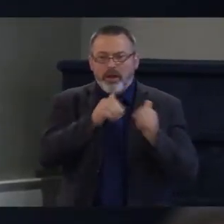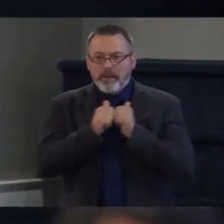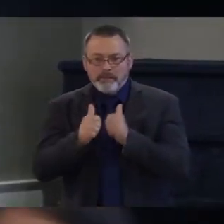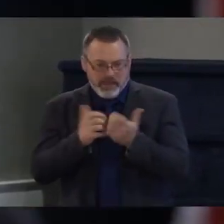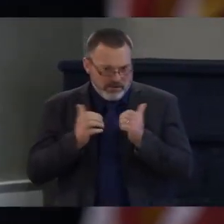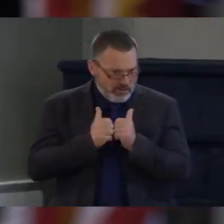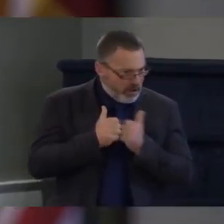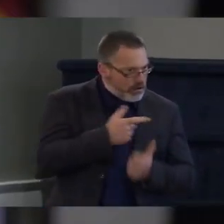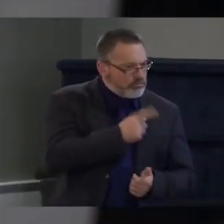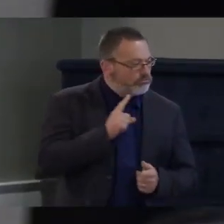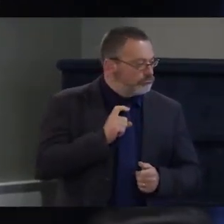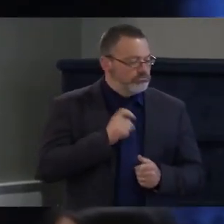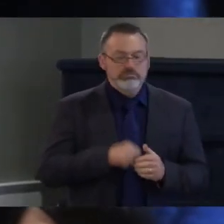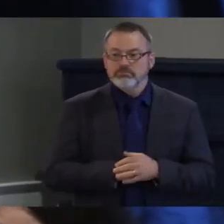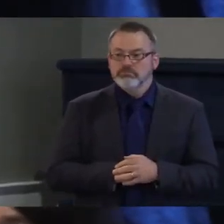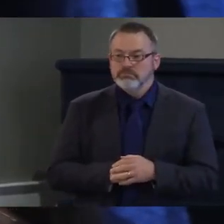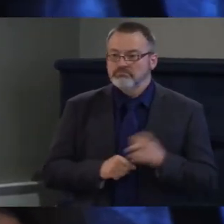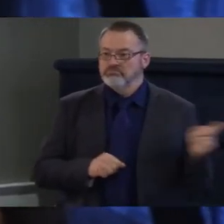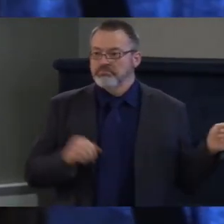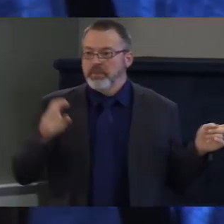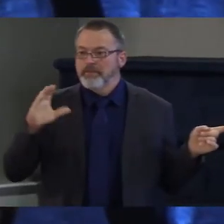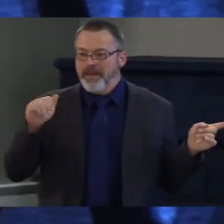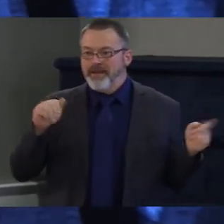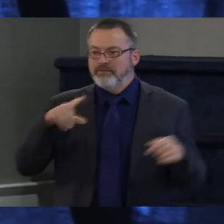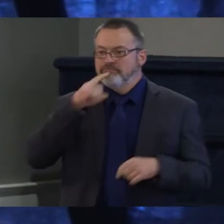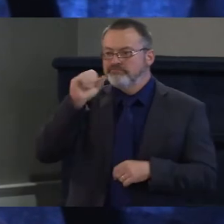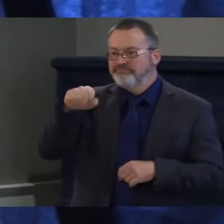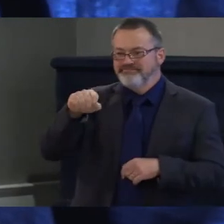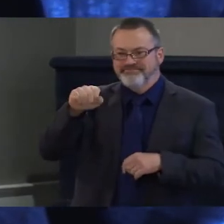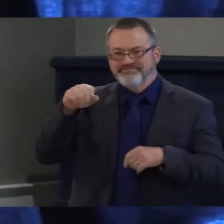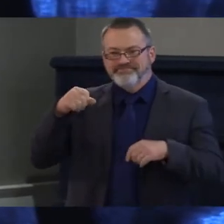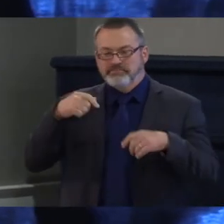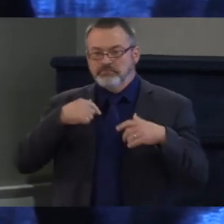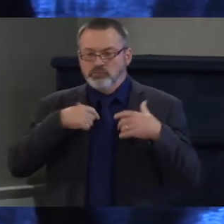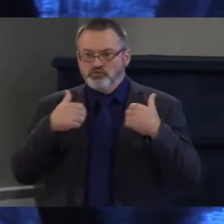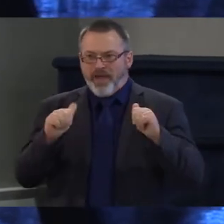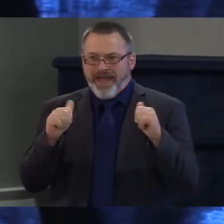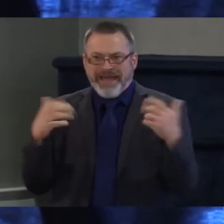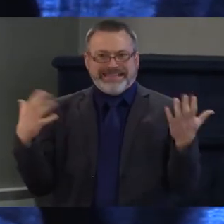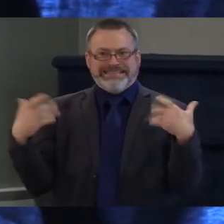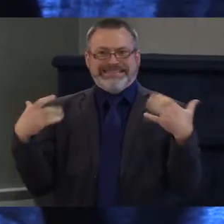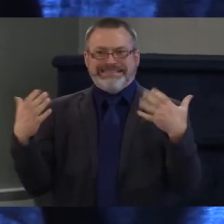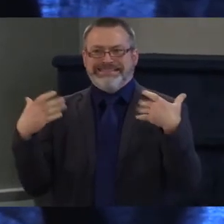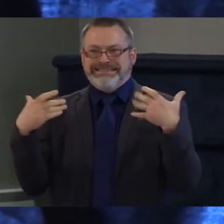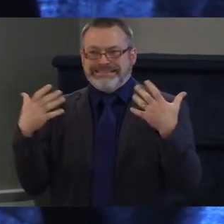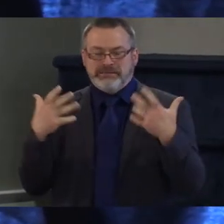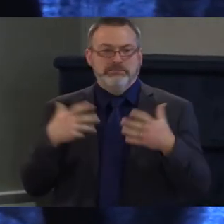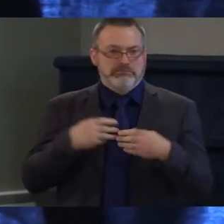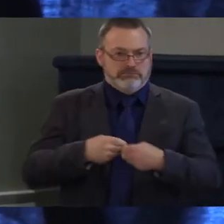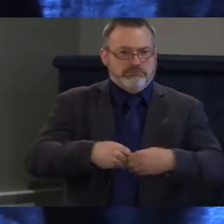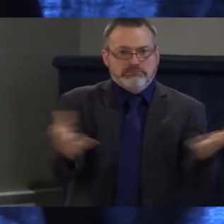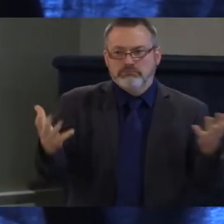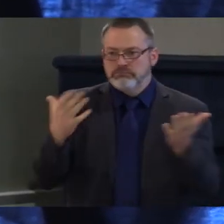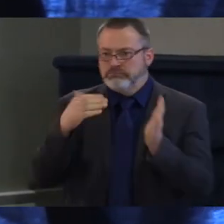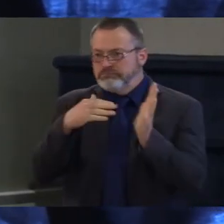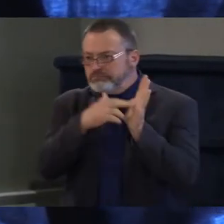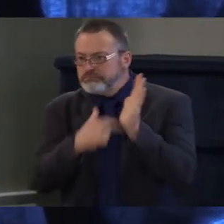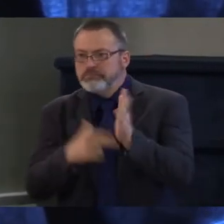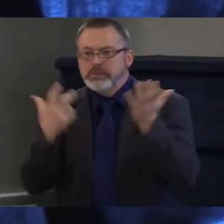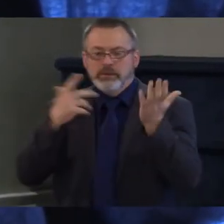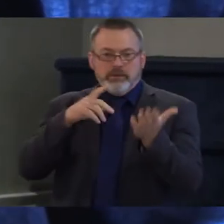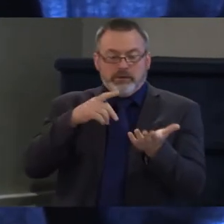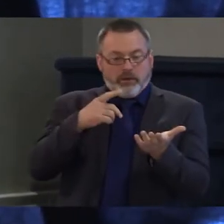to make our materials um more accessible both um online and our our printed materials